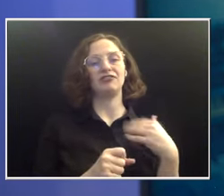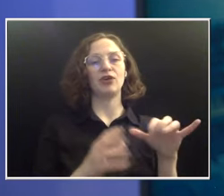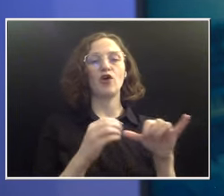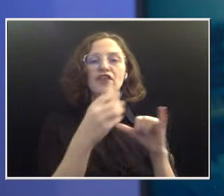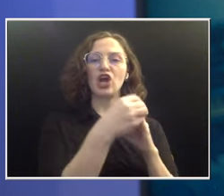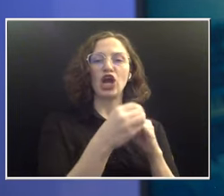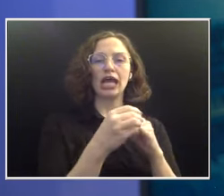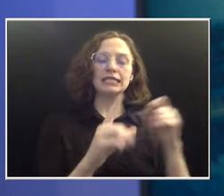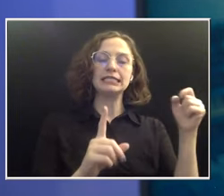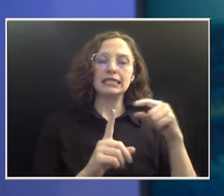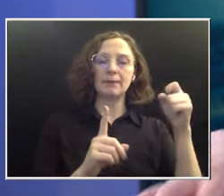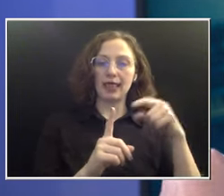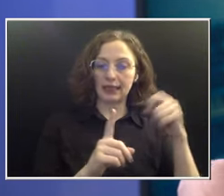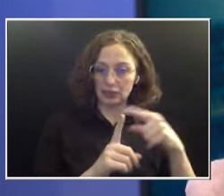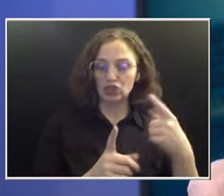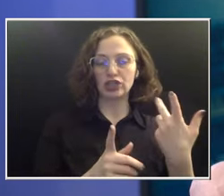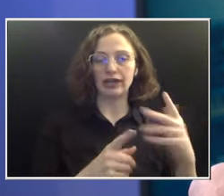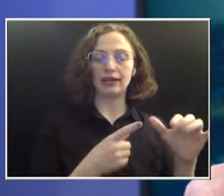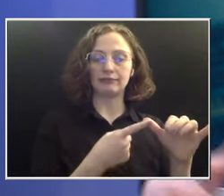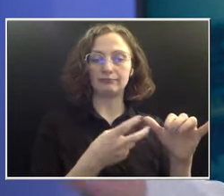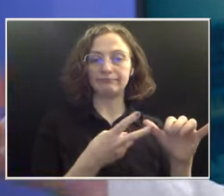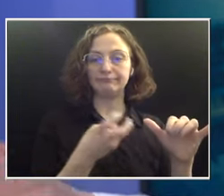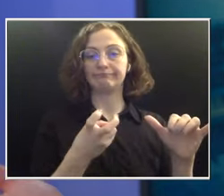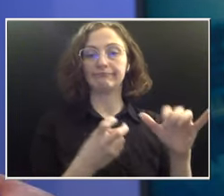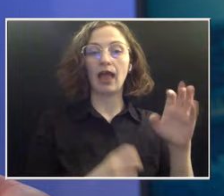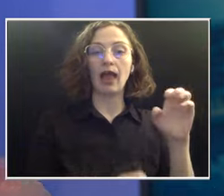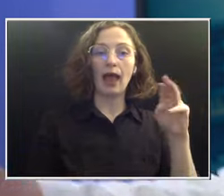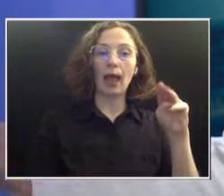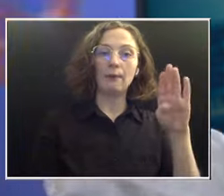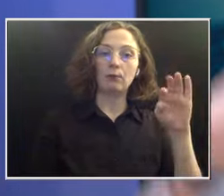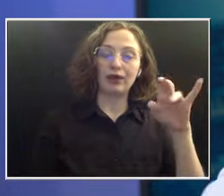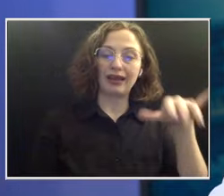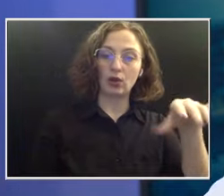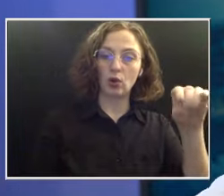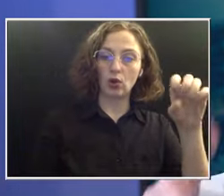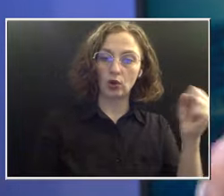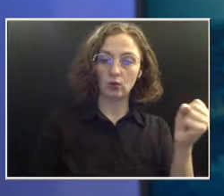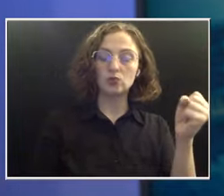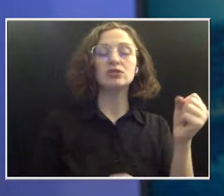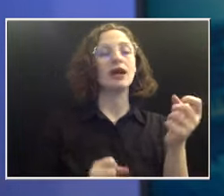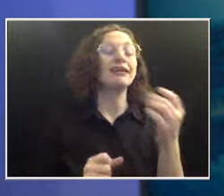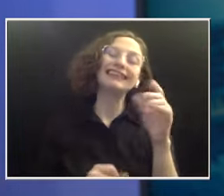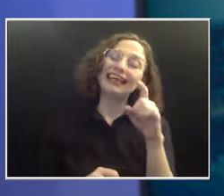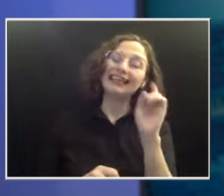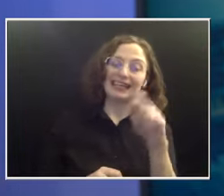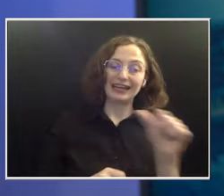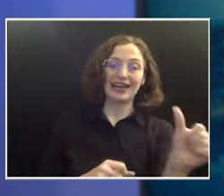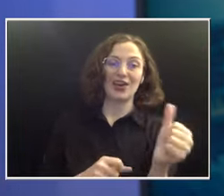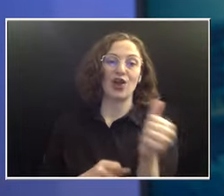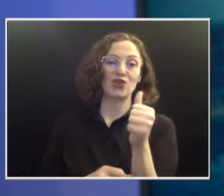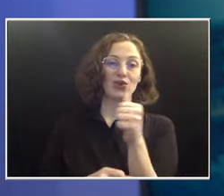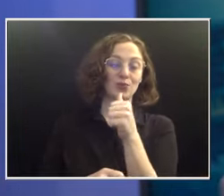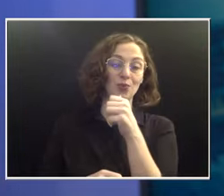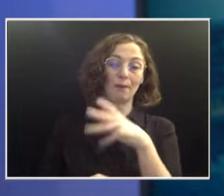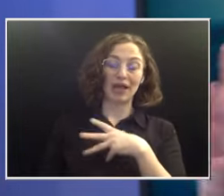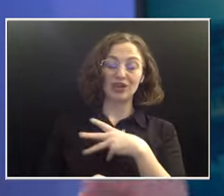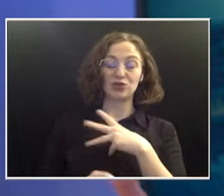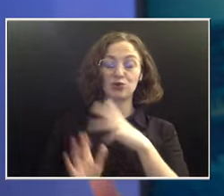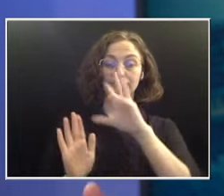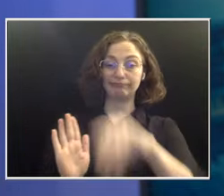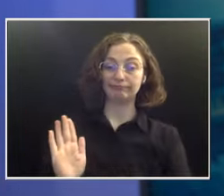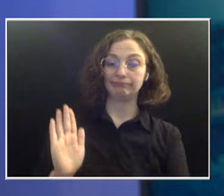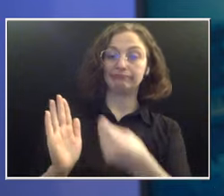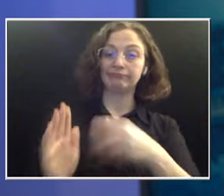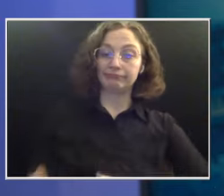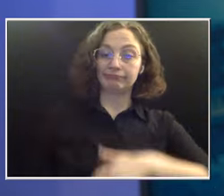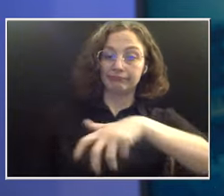own children. So those are all conversations that are overwhelming, but we have when you're coming in, we're like, all right, listen, let's put this all out there.